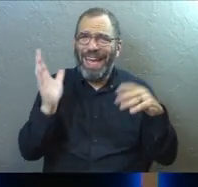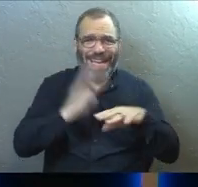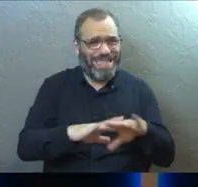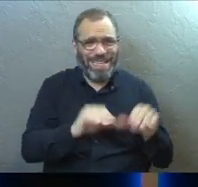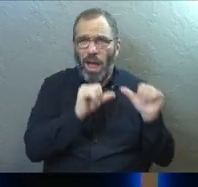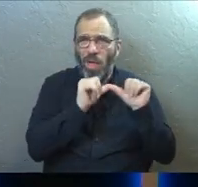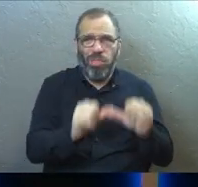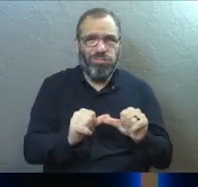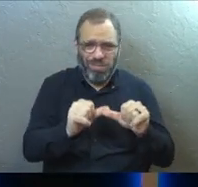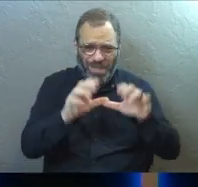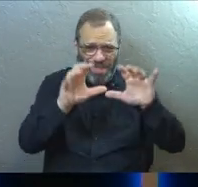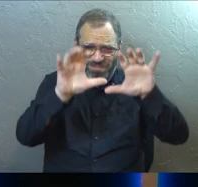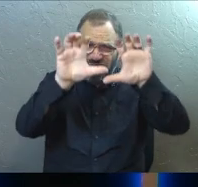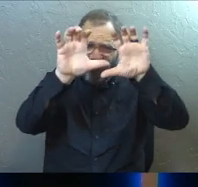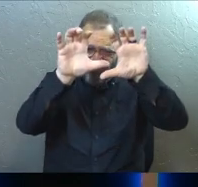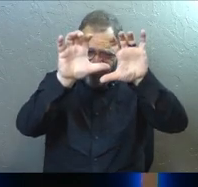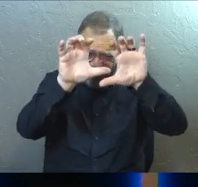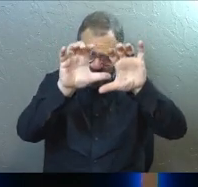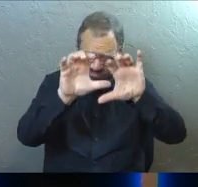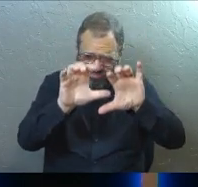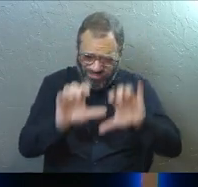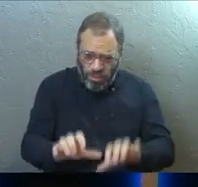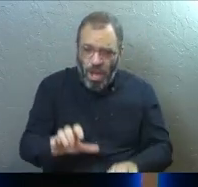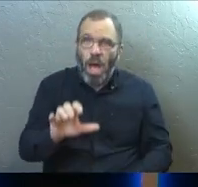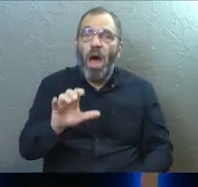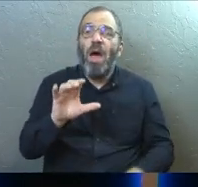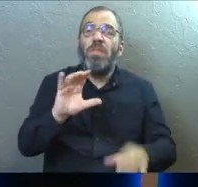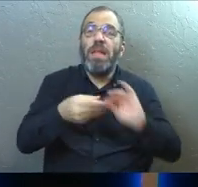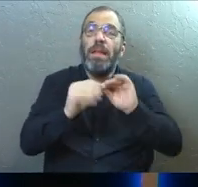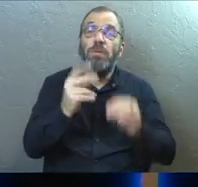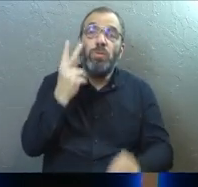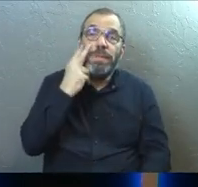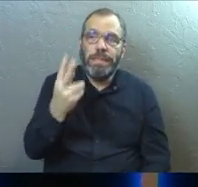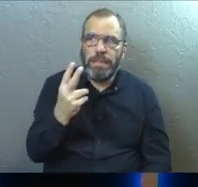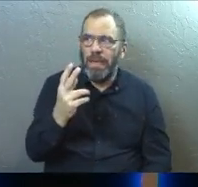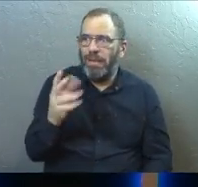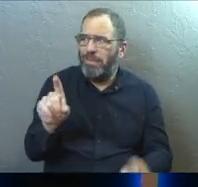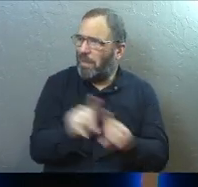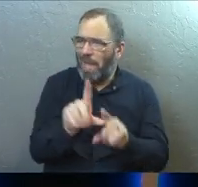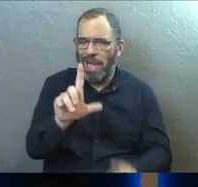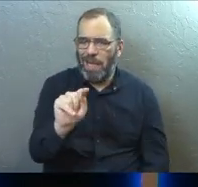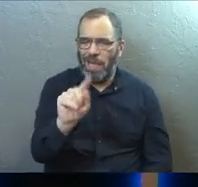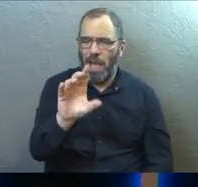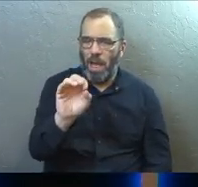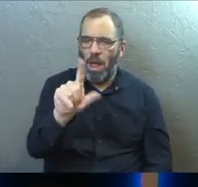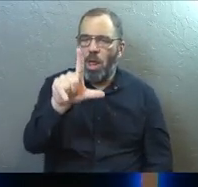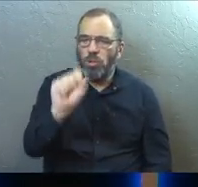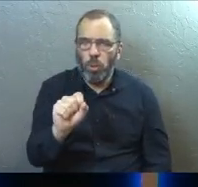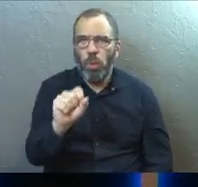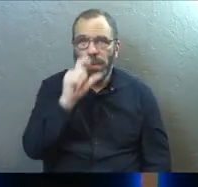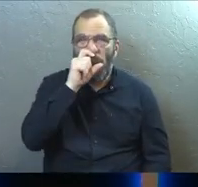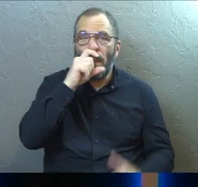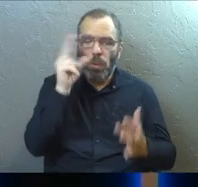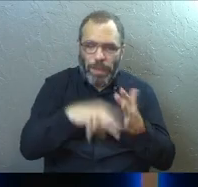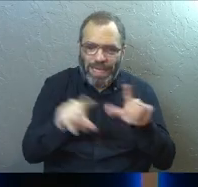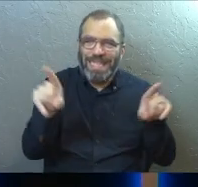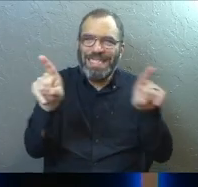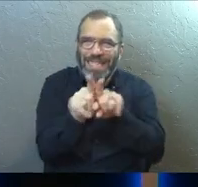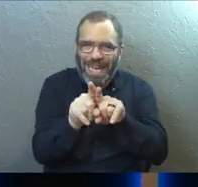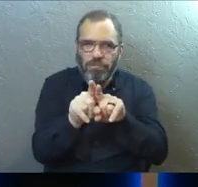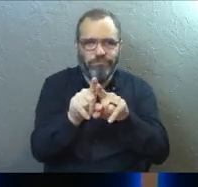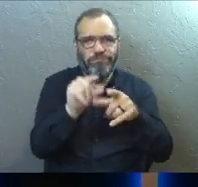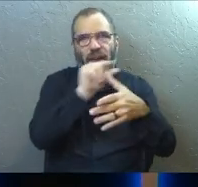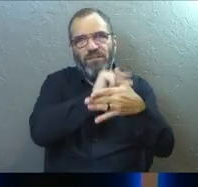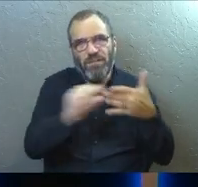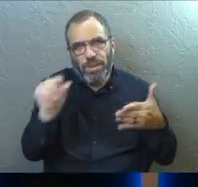So all those numbers that you see, those are tools that we use today just so that we can all navigate to the same place and read the same passage.